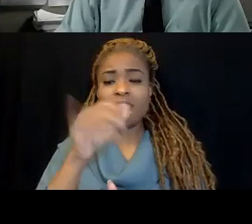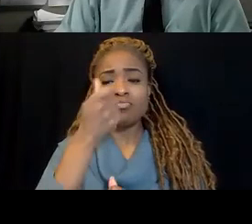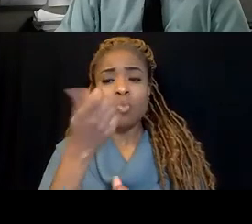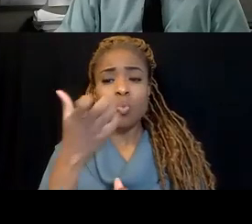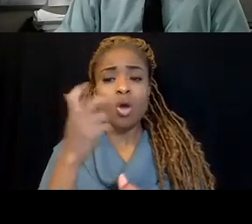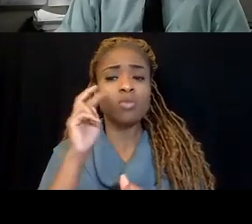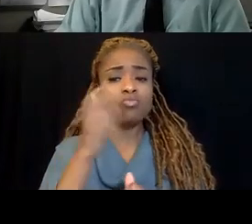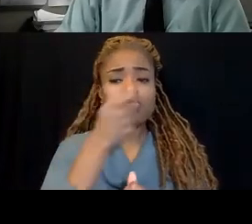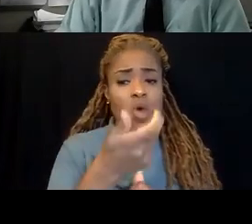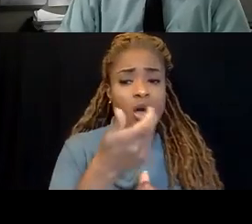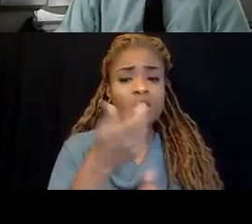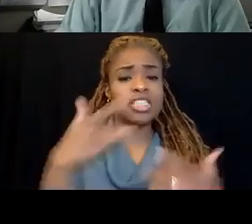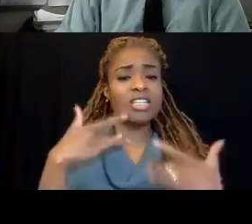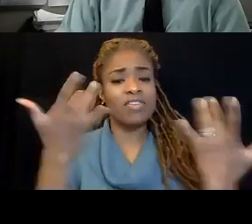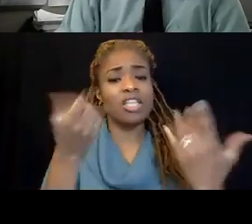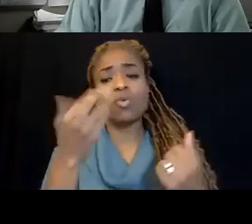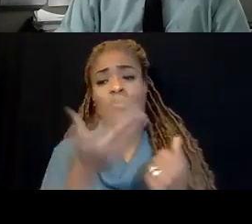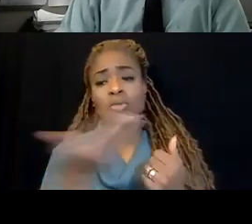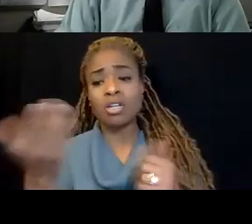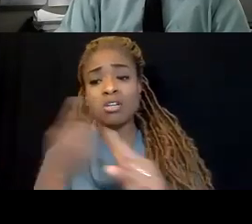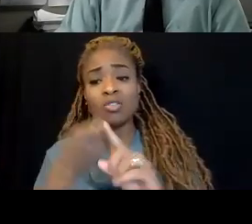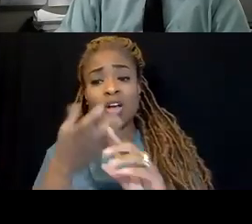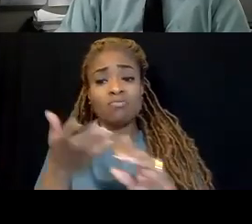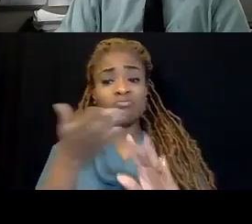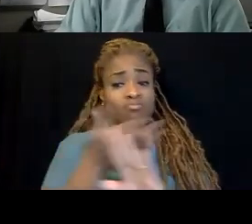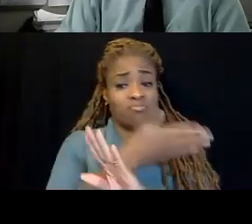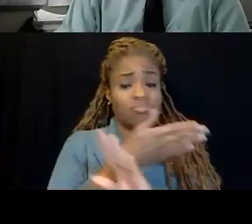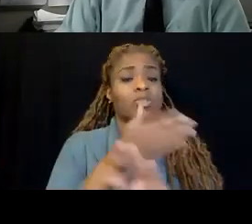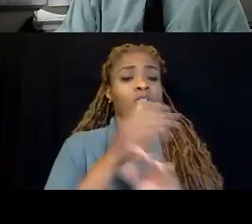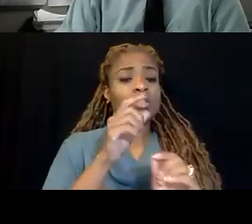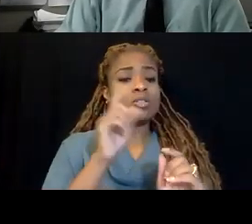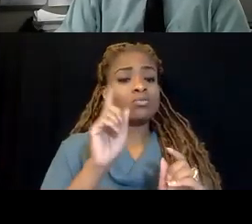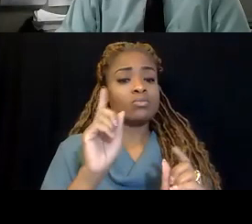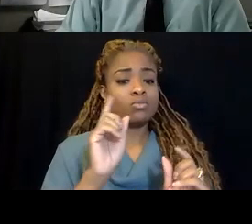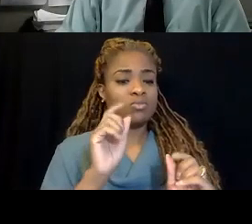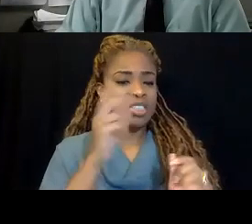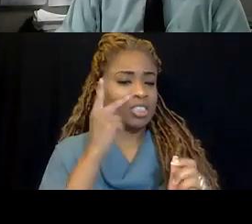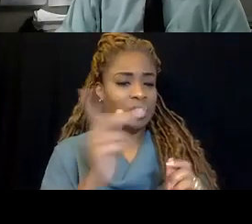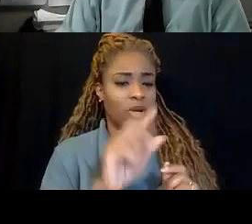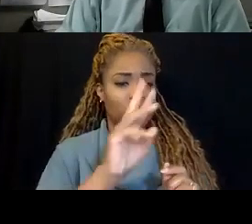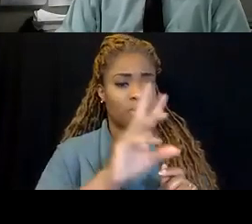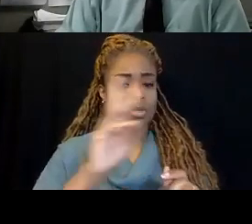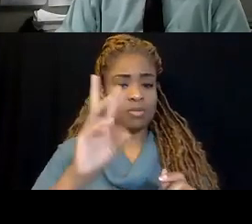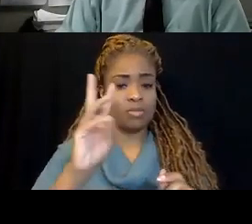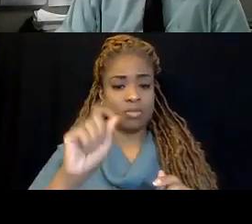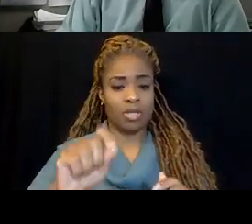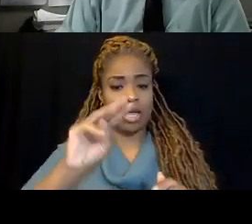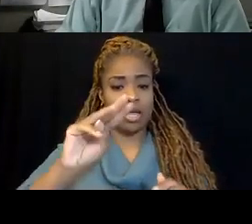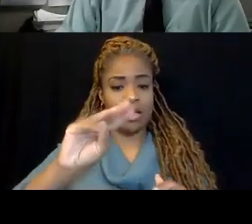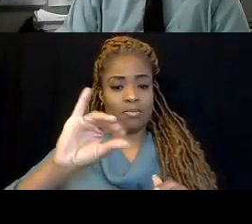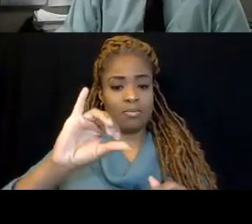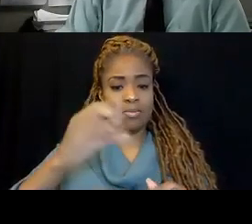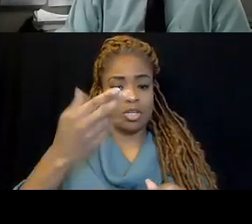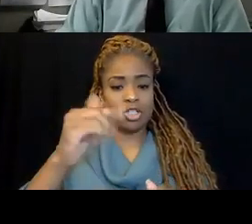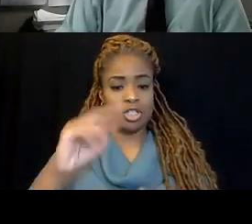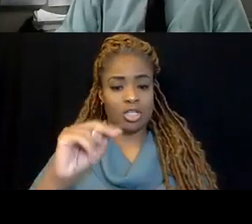events or materials from the events, please visit www.michigan.gov